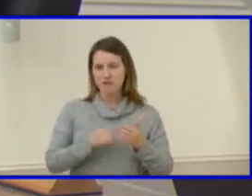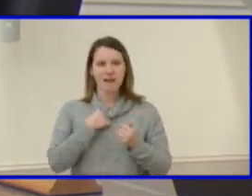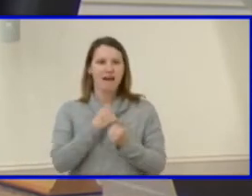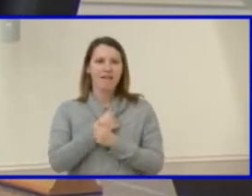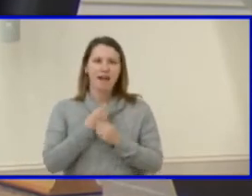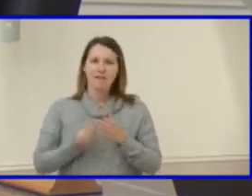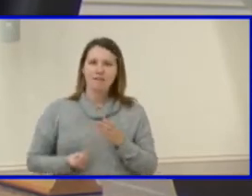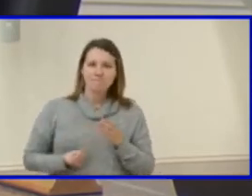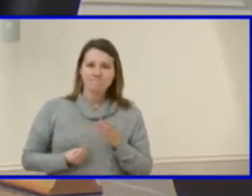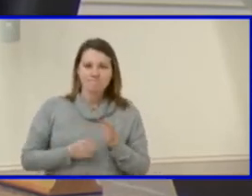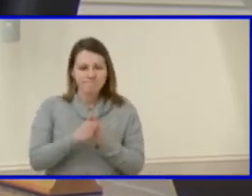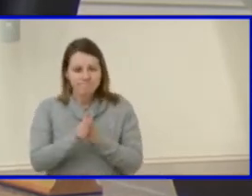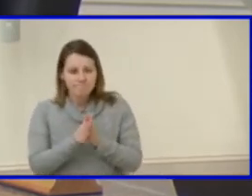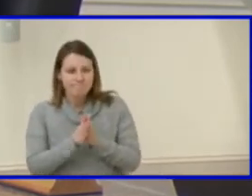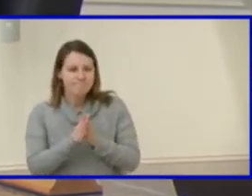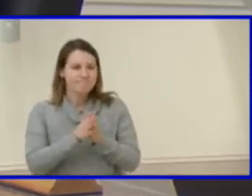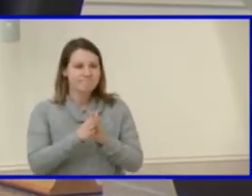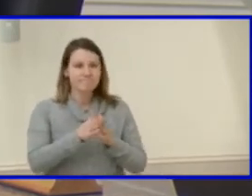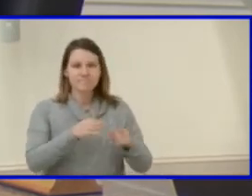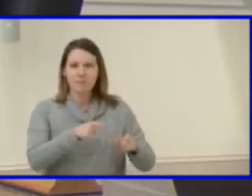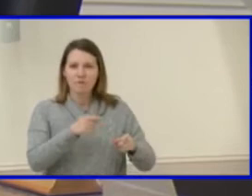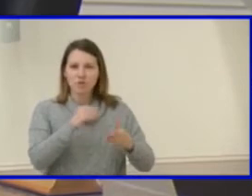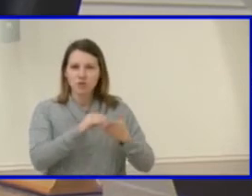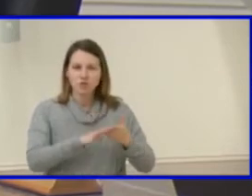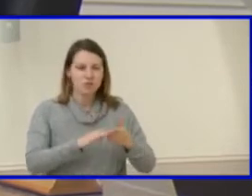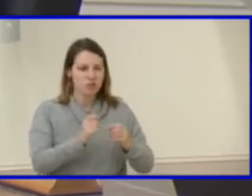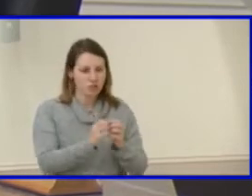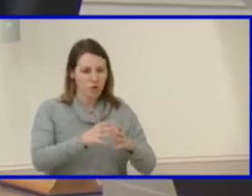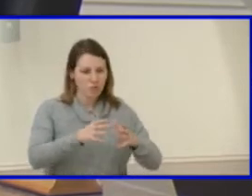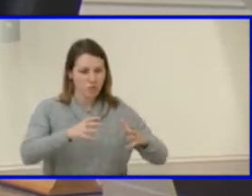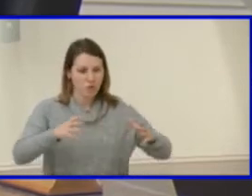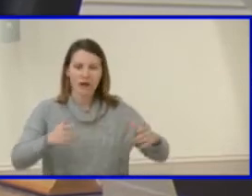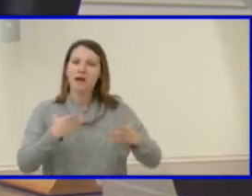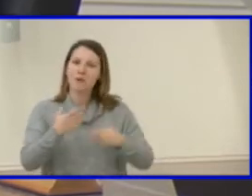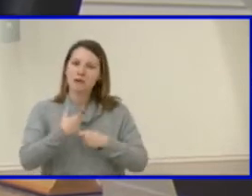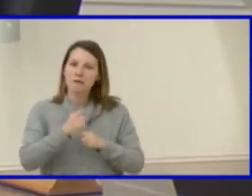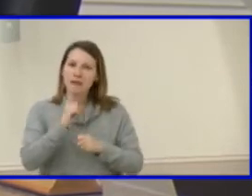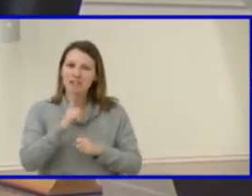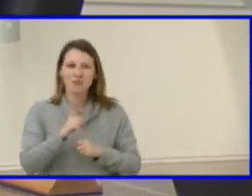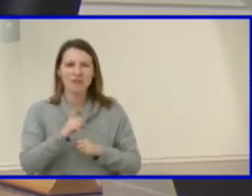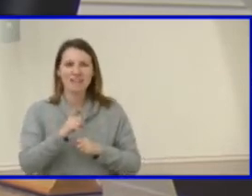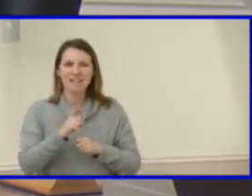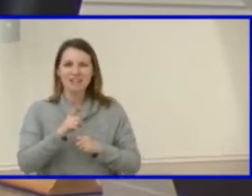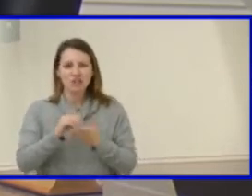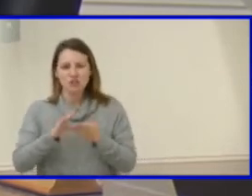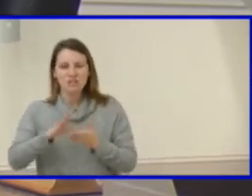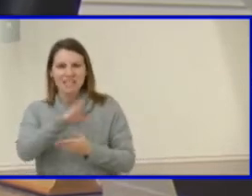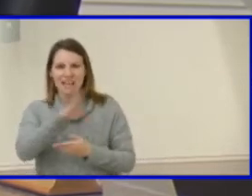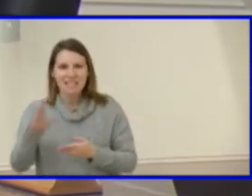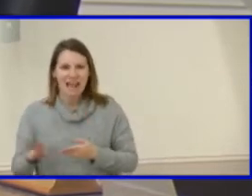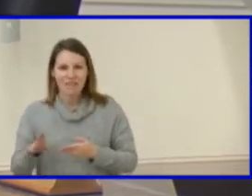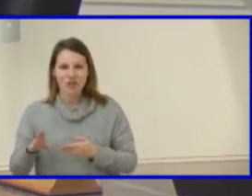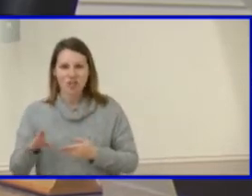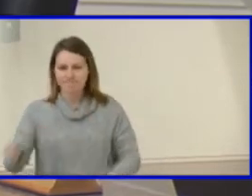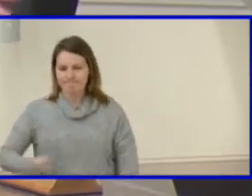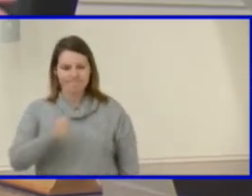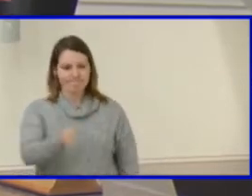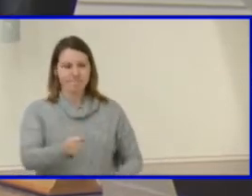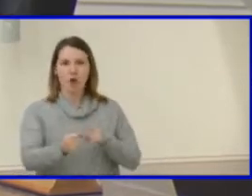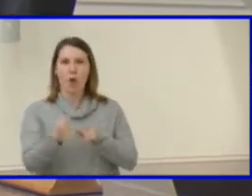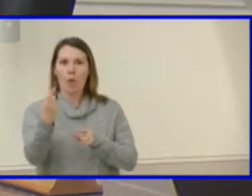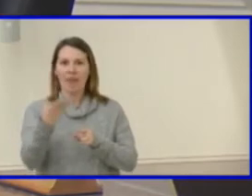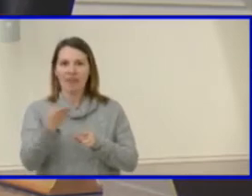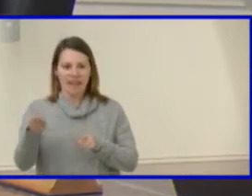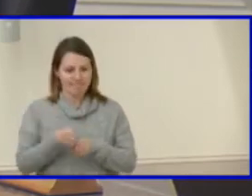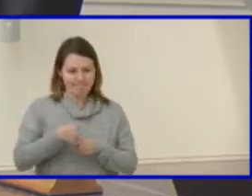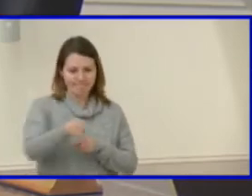students and where they're headed next. I always want to make sure that our students are never are kind of pigeonholed into one path. Um, I, I didn't know what I